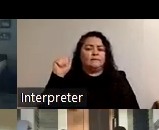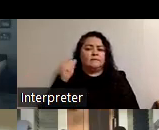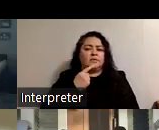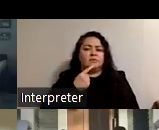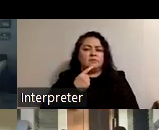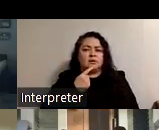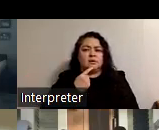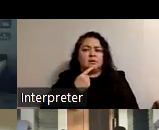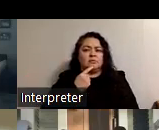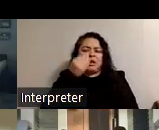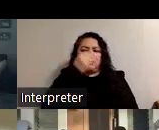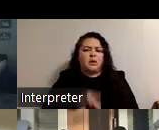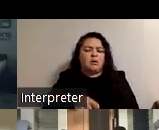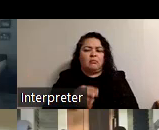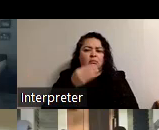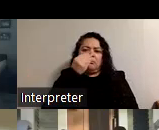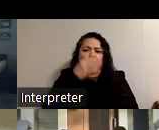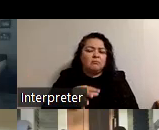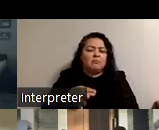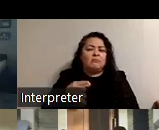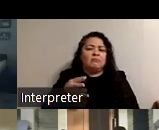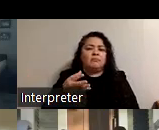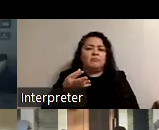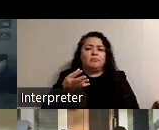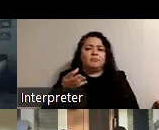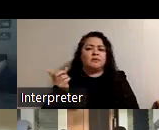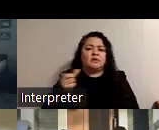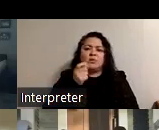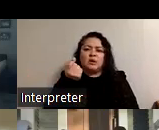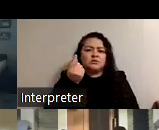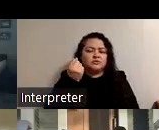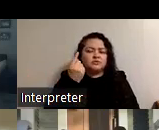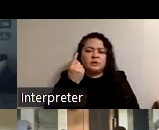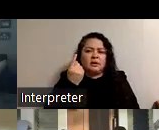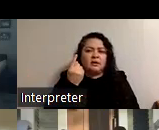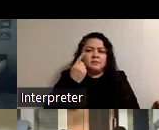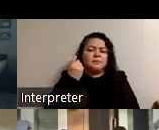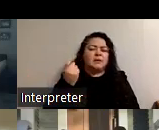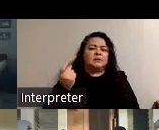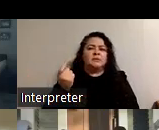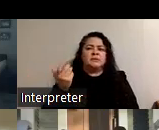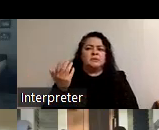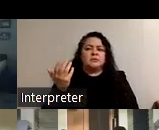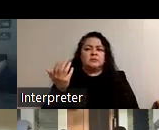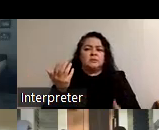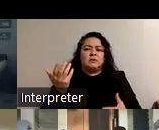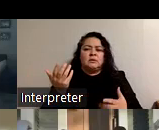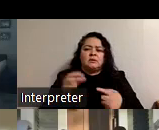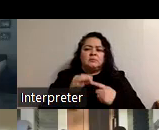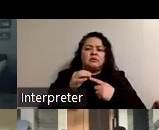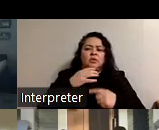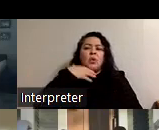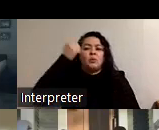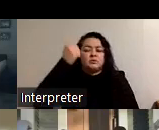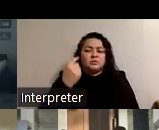they don't care they don't really you know they don't understand because you know especially our eldest